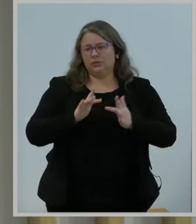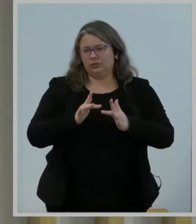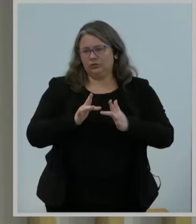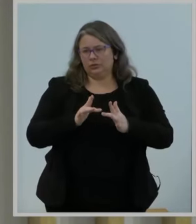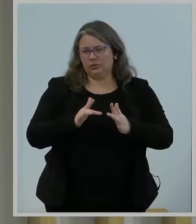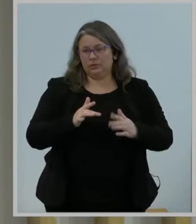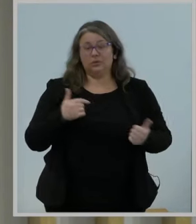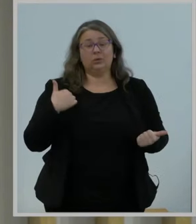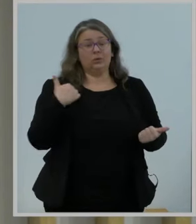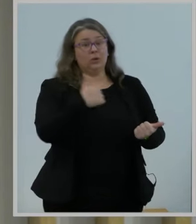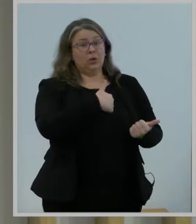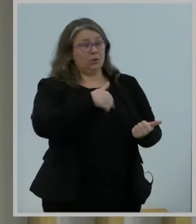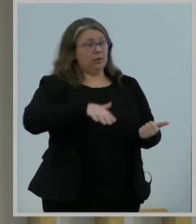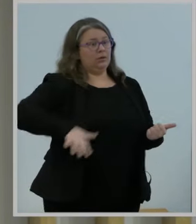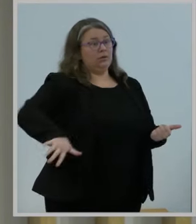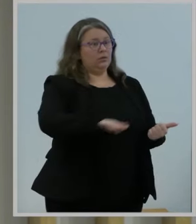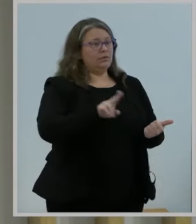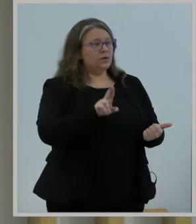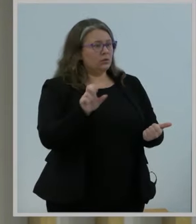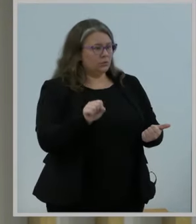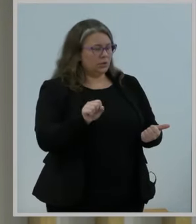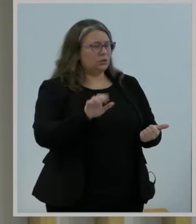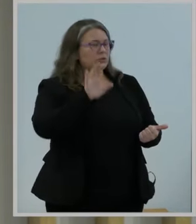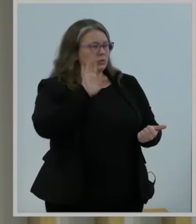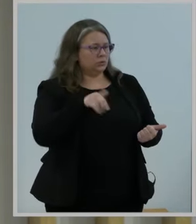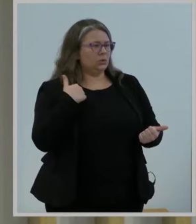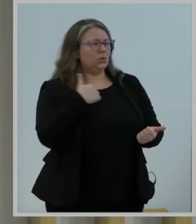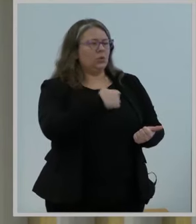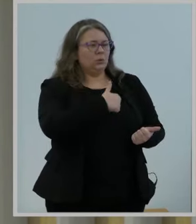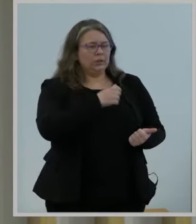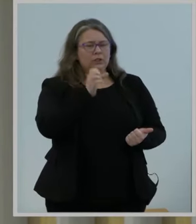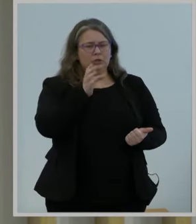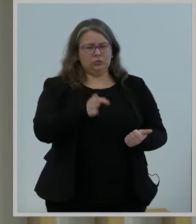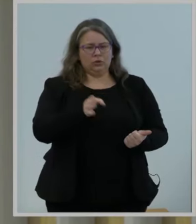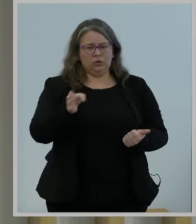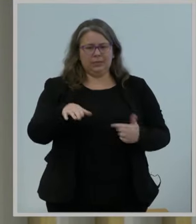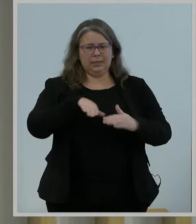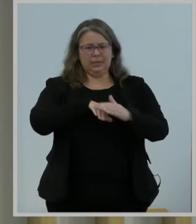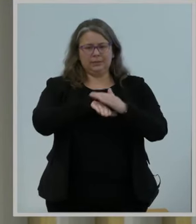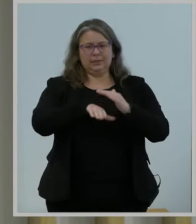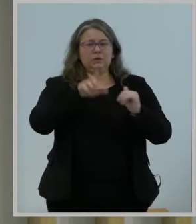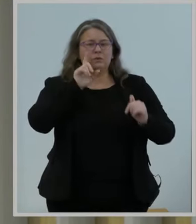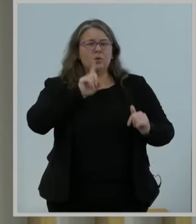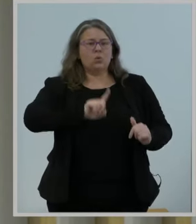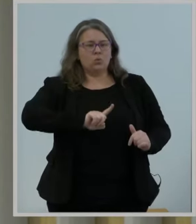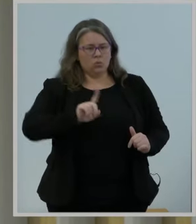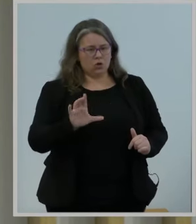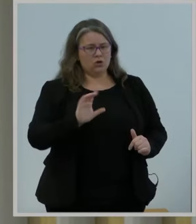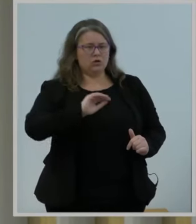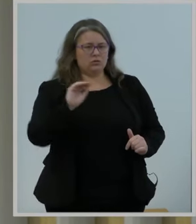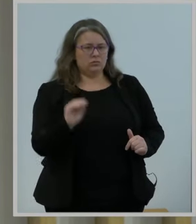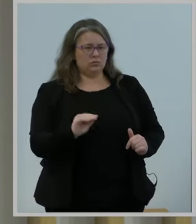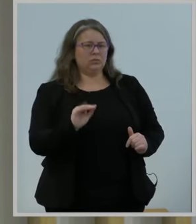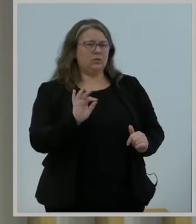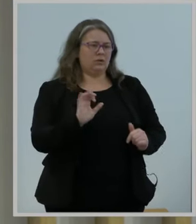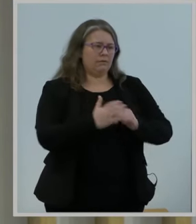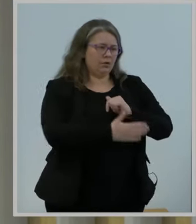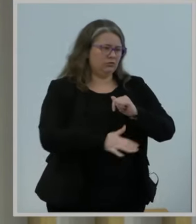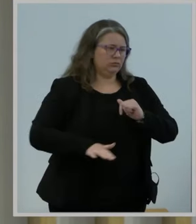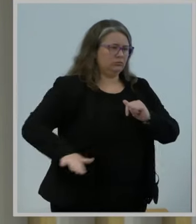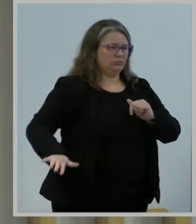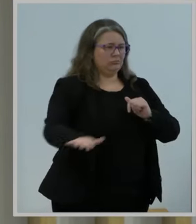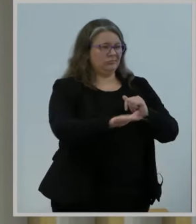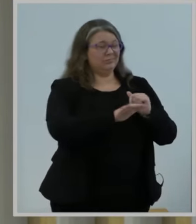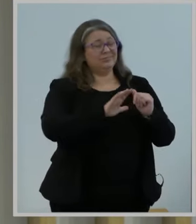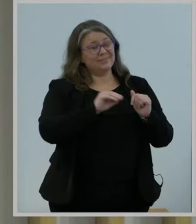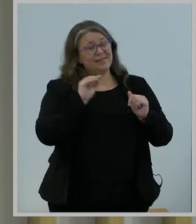and we need it fast, open, and fair. But even as we recognized that our lives are